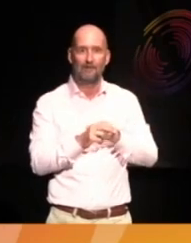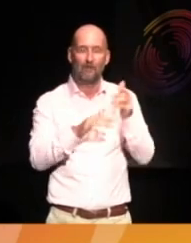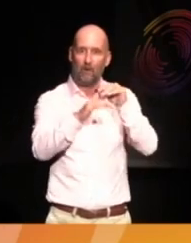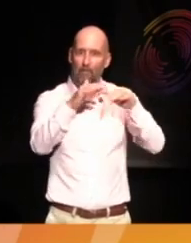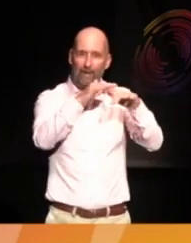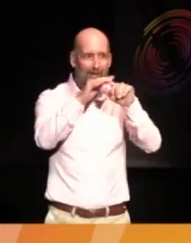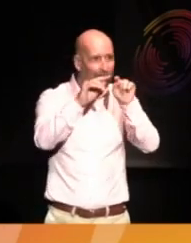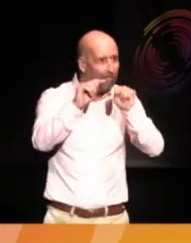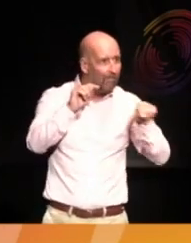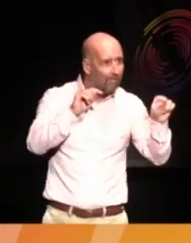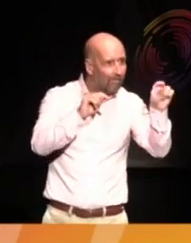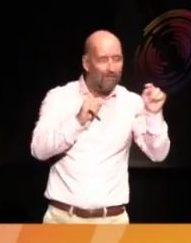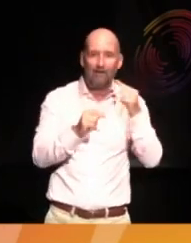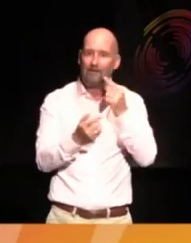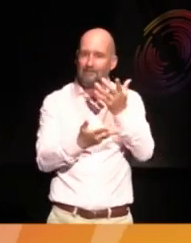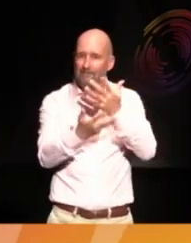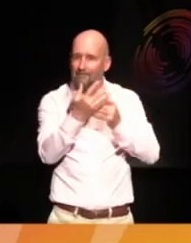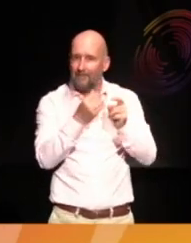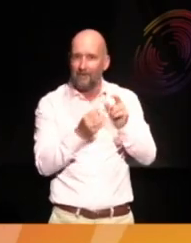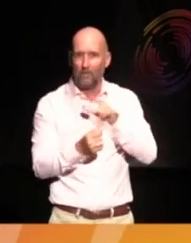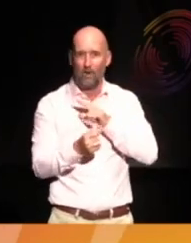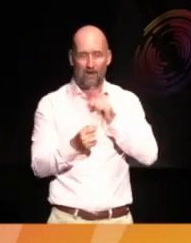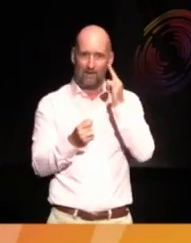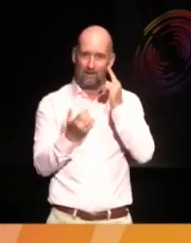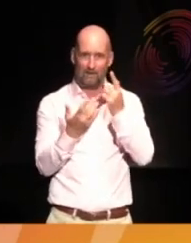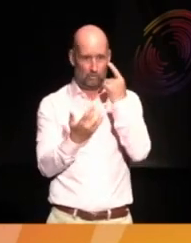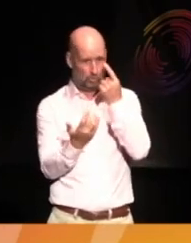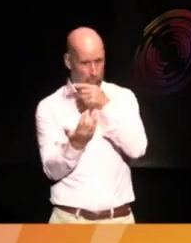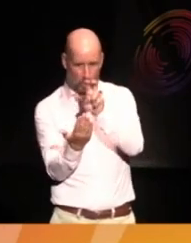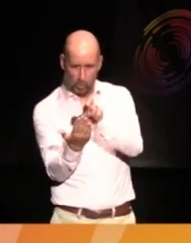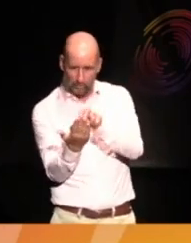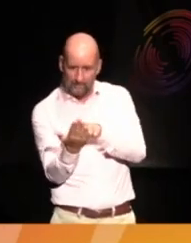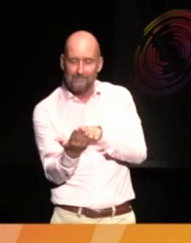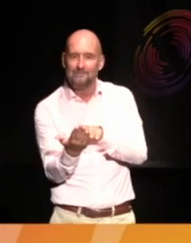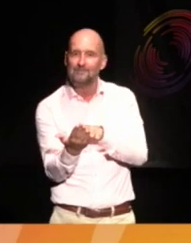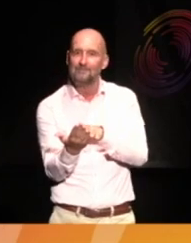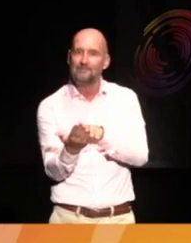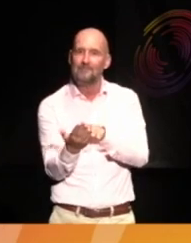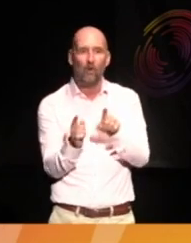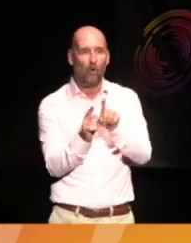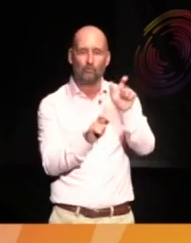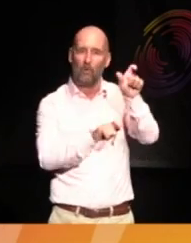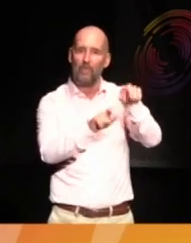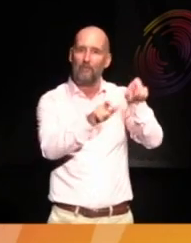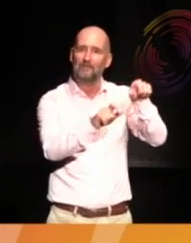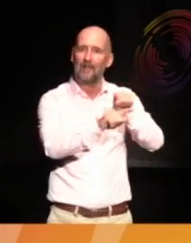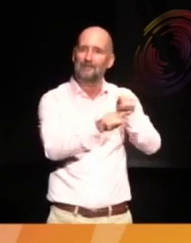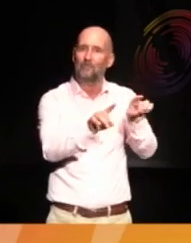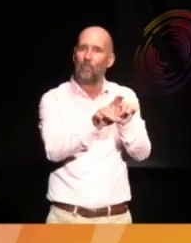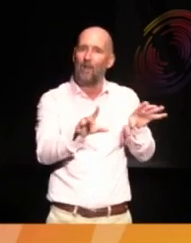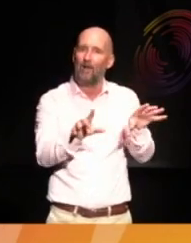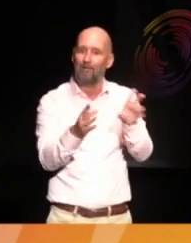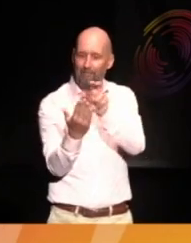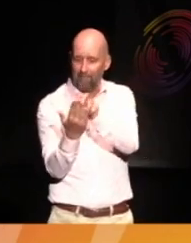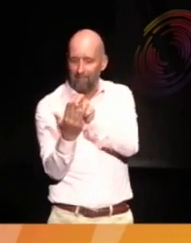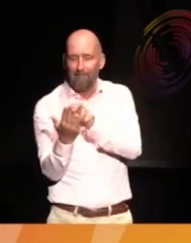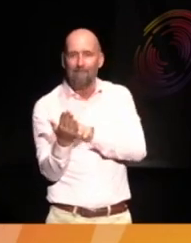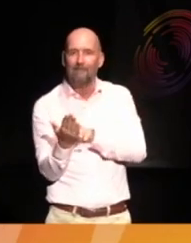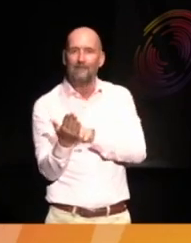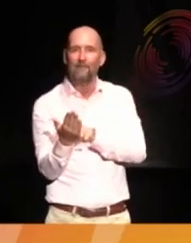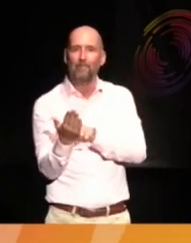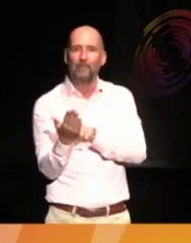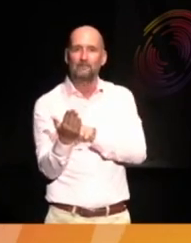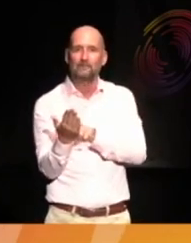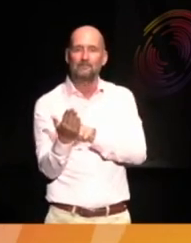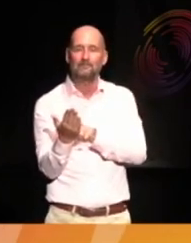to tell the story. And we're able to document those stories and use them as narratives that were later on appended on the